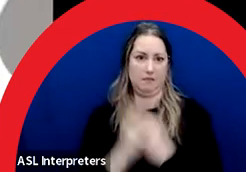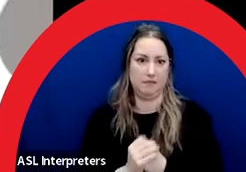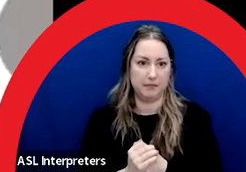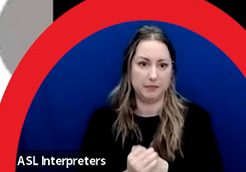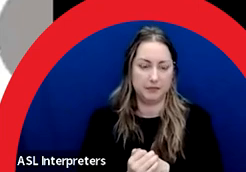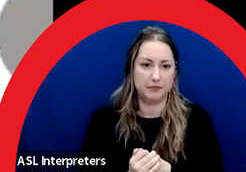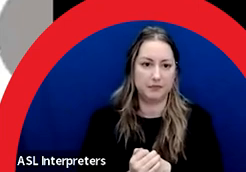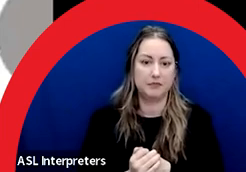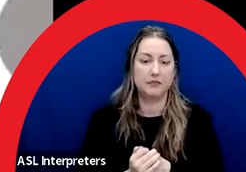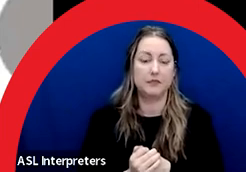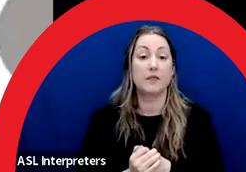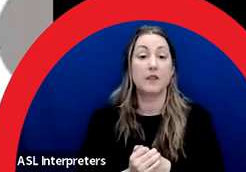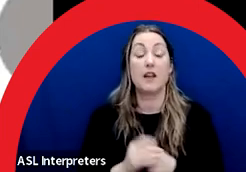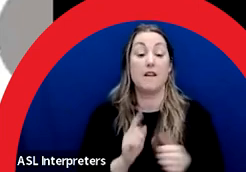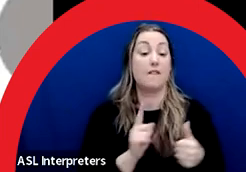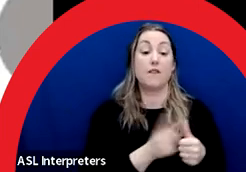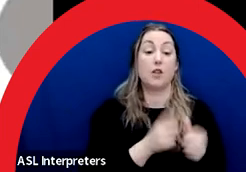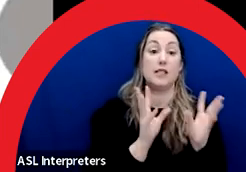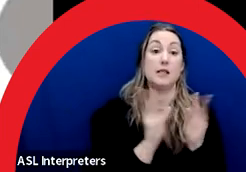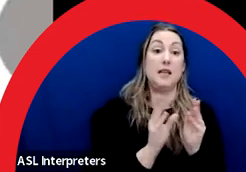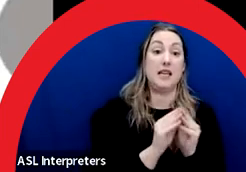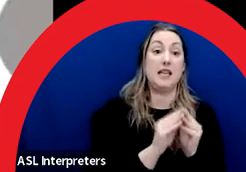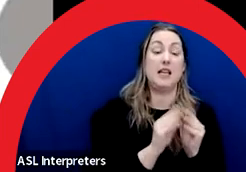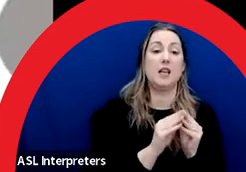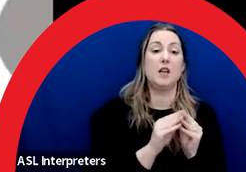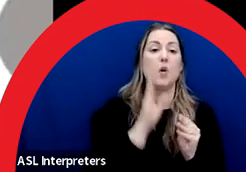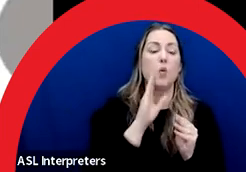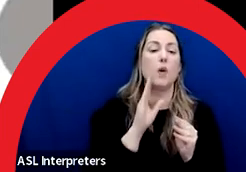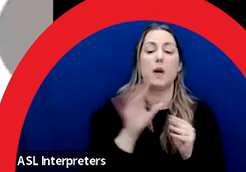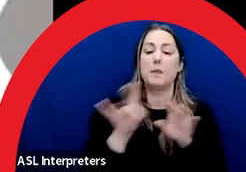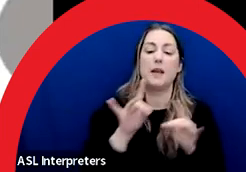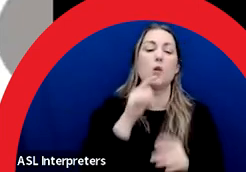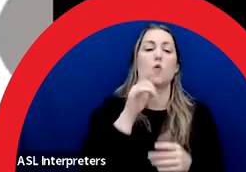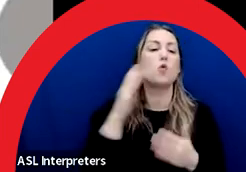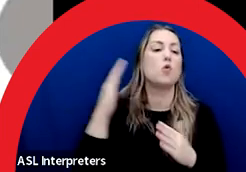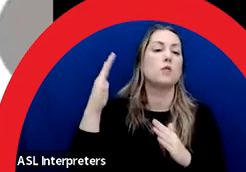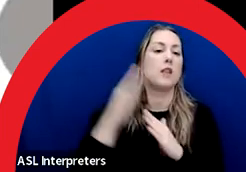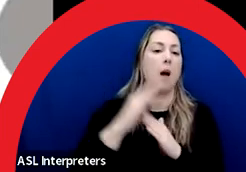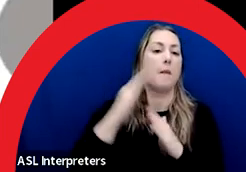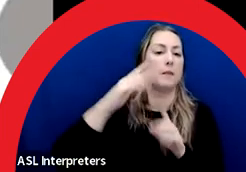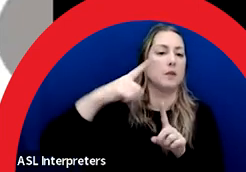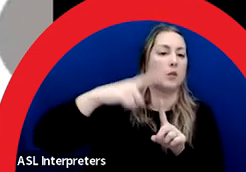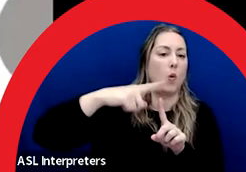In selection meeting one, the highest scored applicants will be discussed and considered for the shortlist.